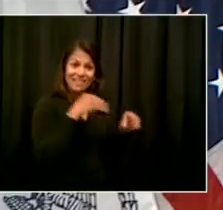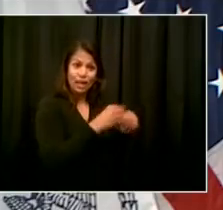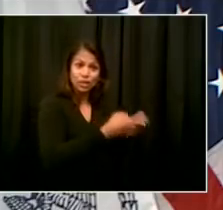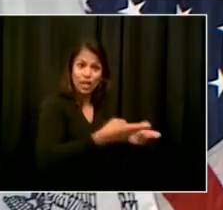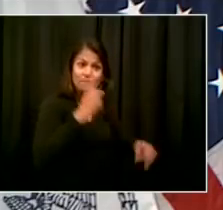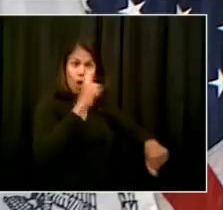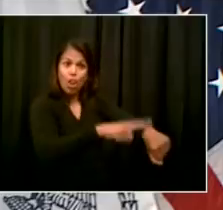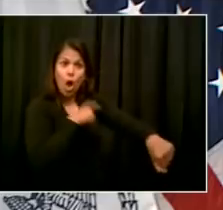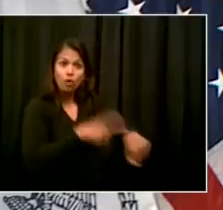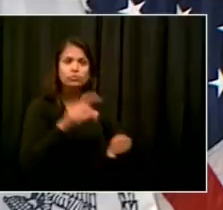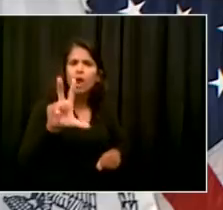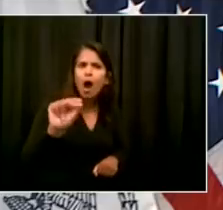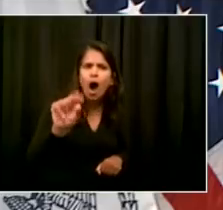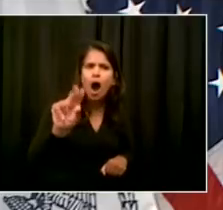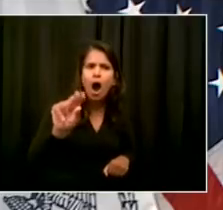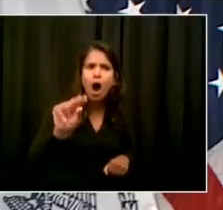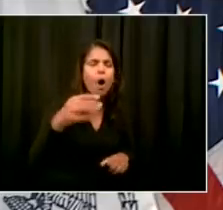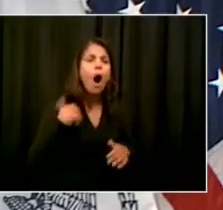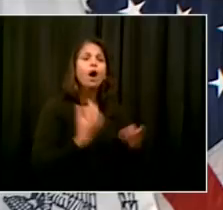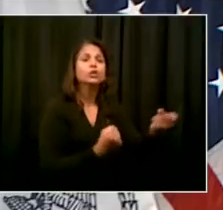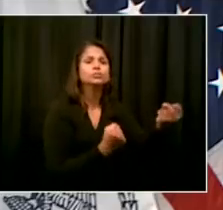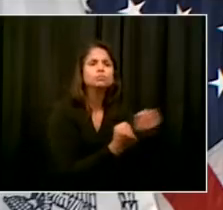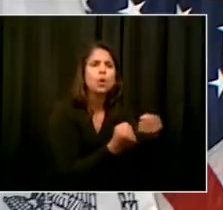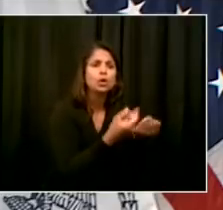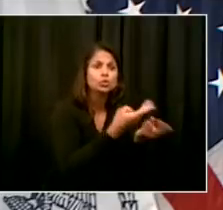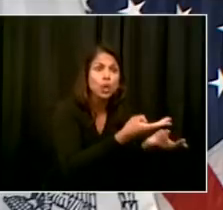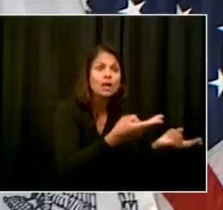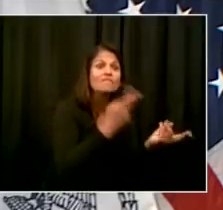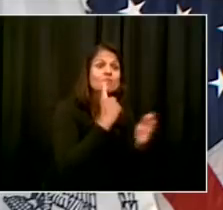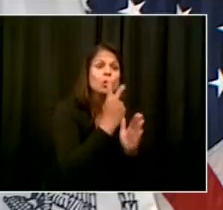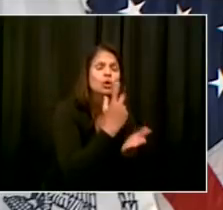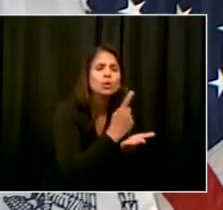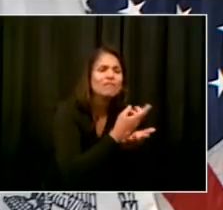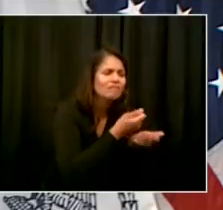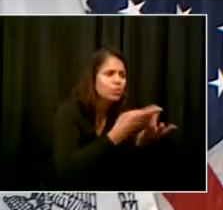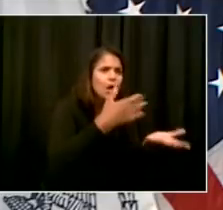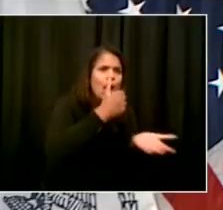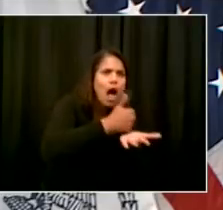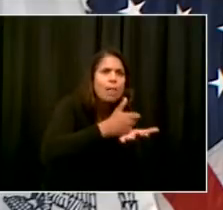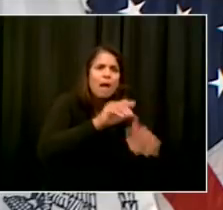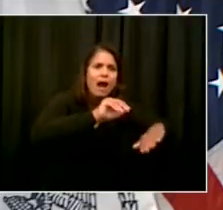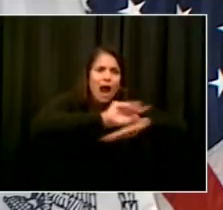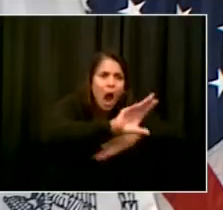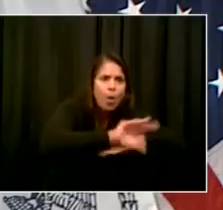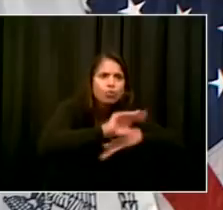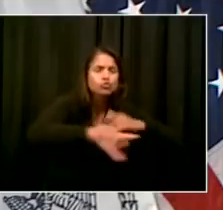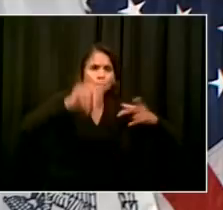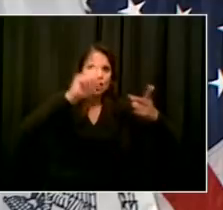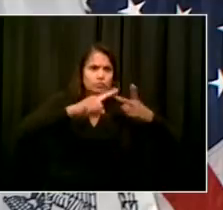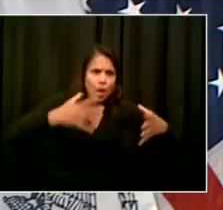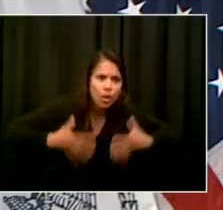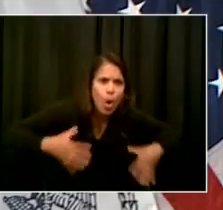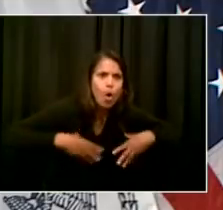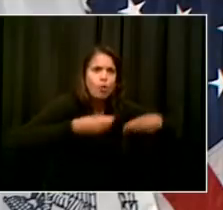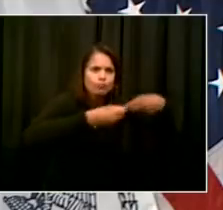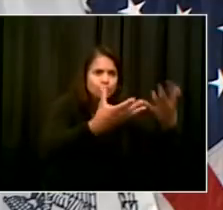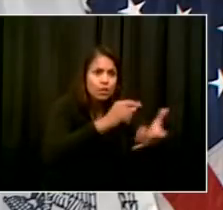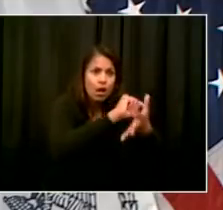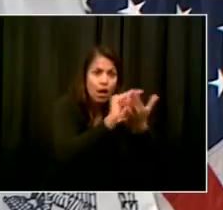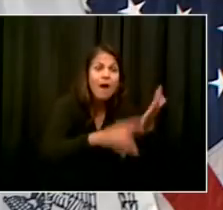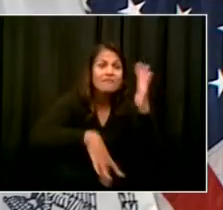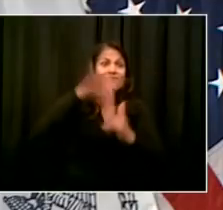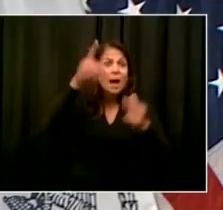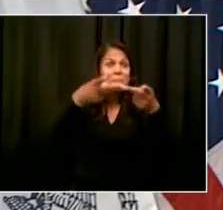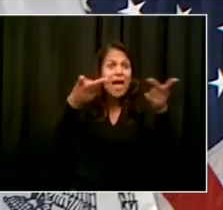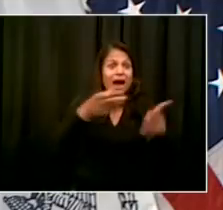is being reviewed quickly. How all the pieces fit together. Understanding, again, from the beginning, the goal has been to get